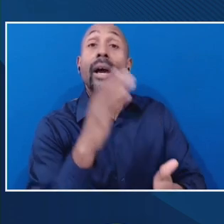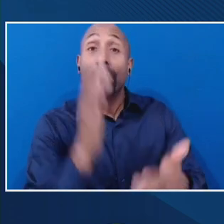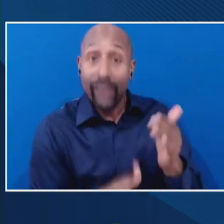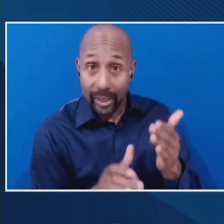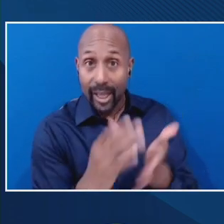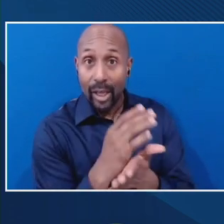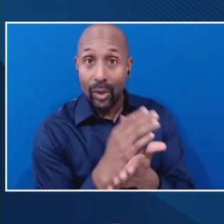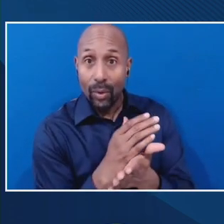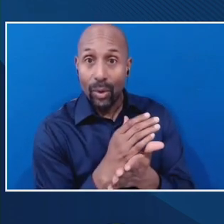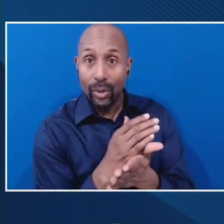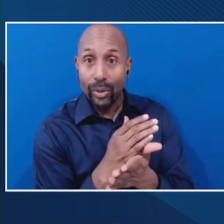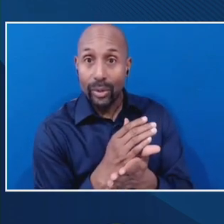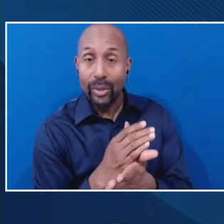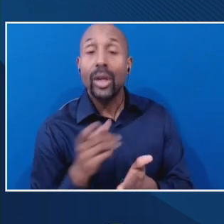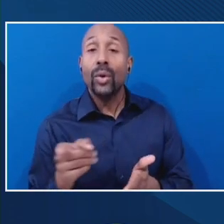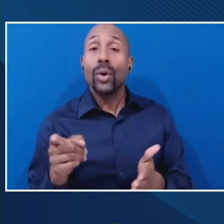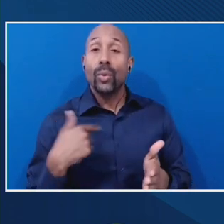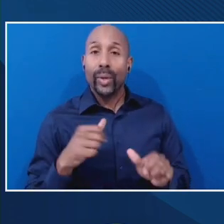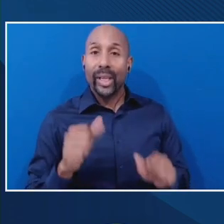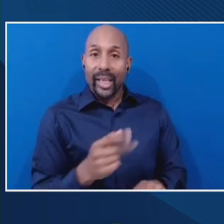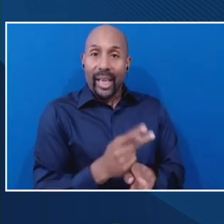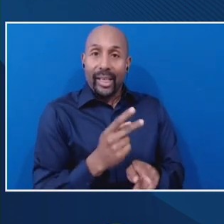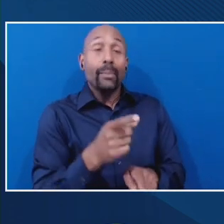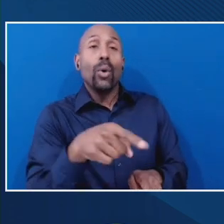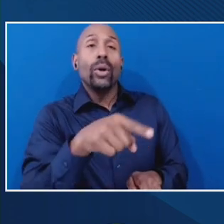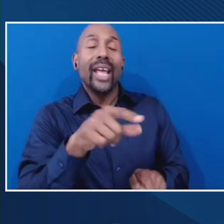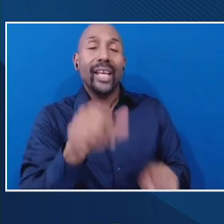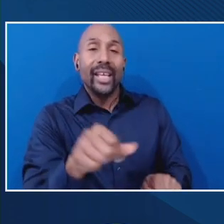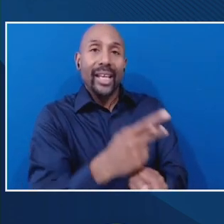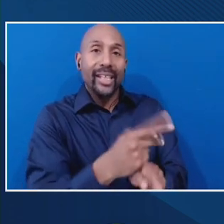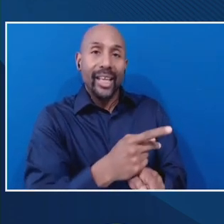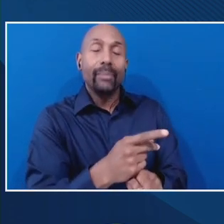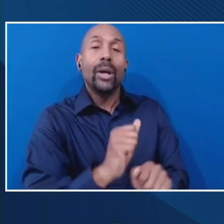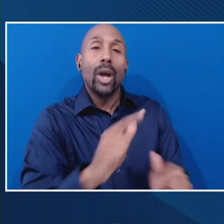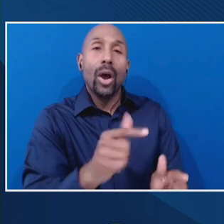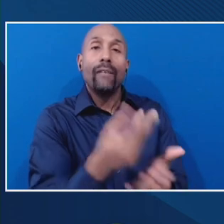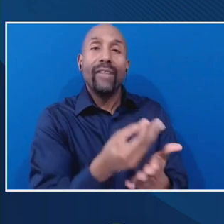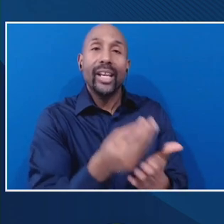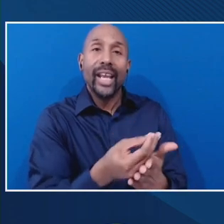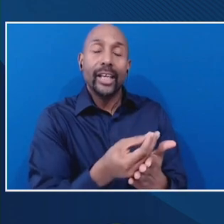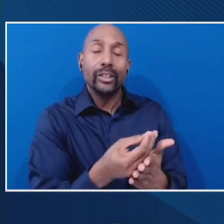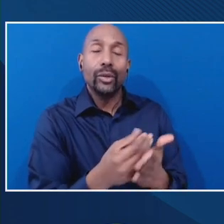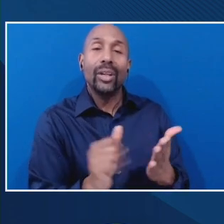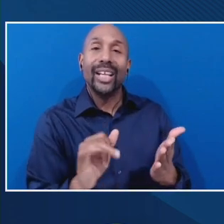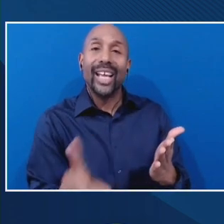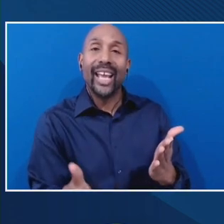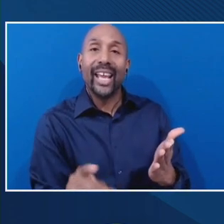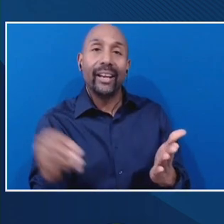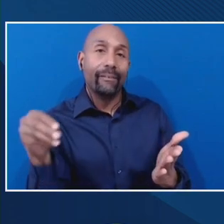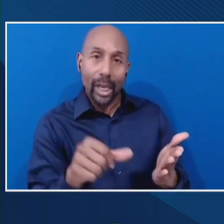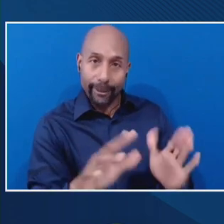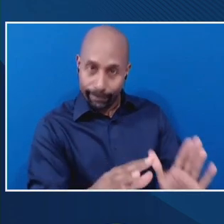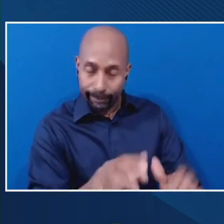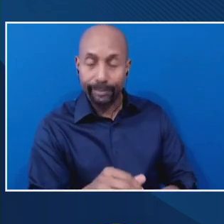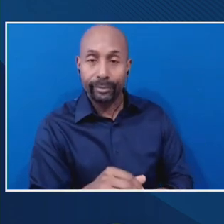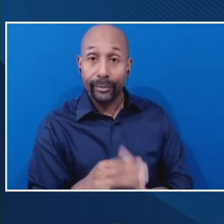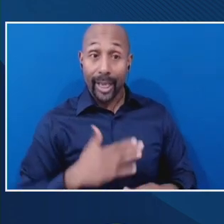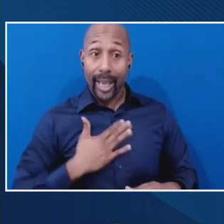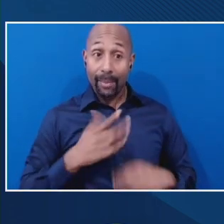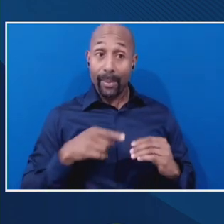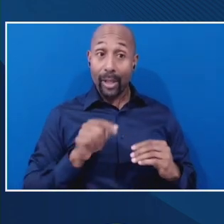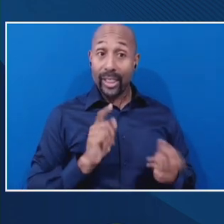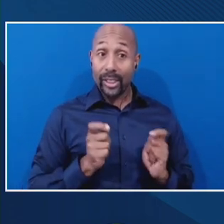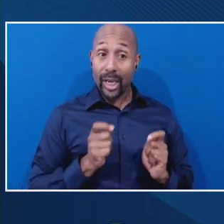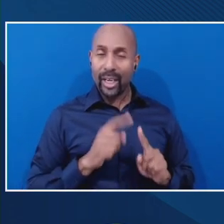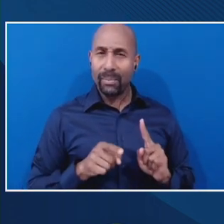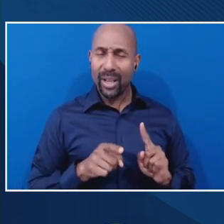retain all their financial aid funding. What I was happy about with this change, even though I will admit it was very difficult to understand